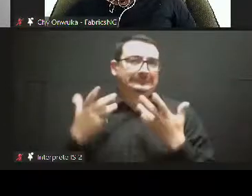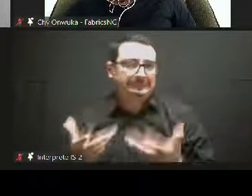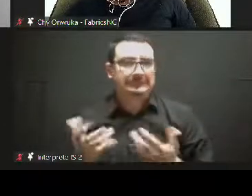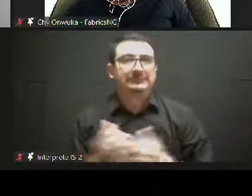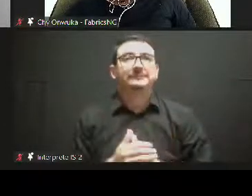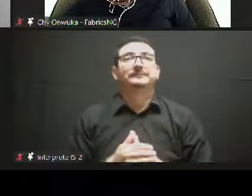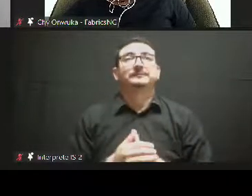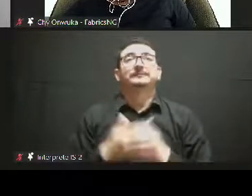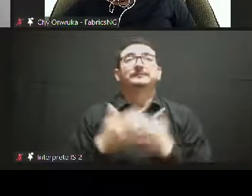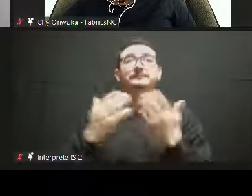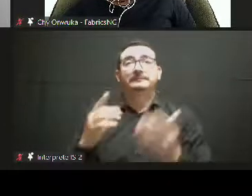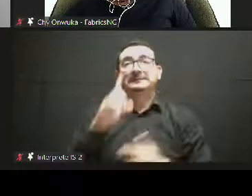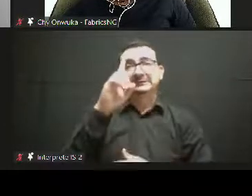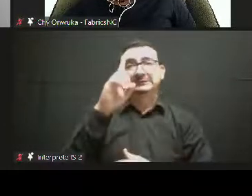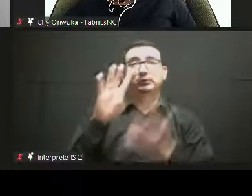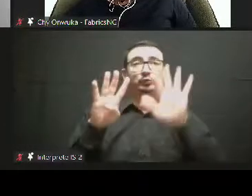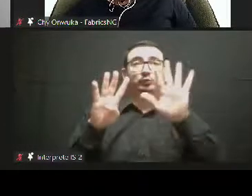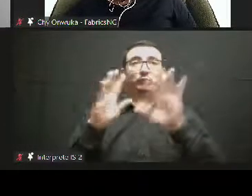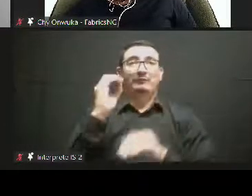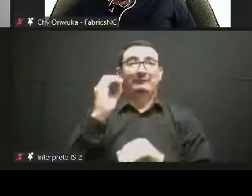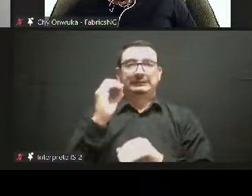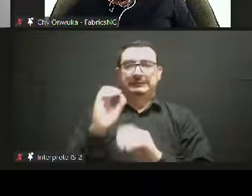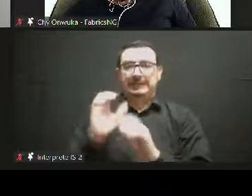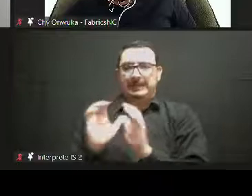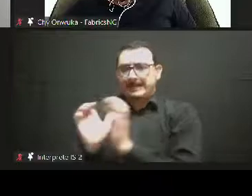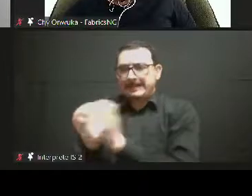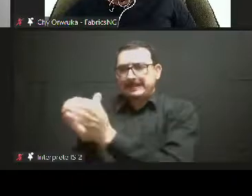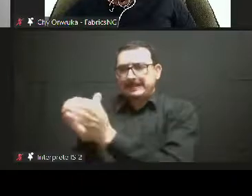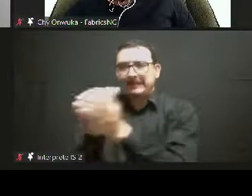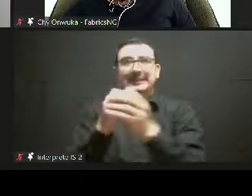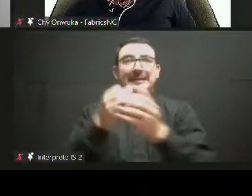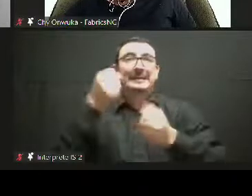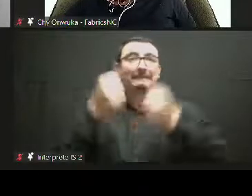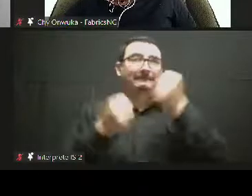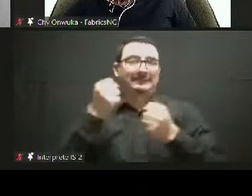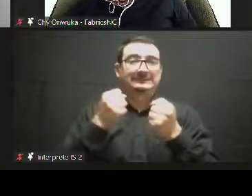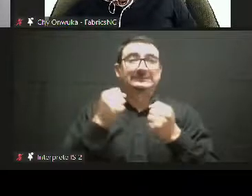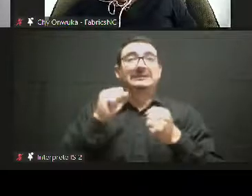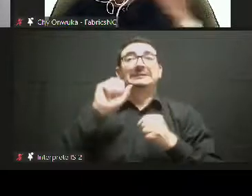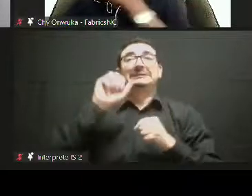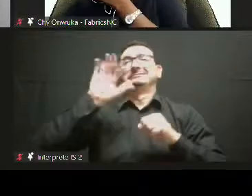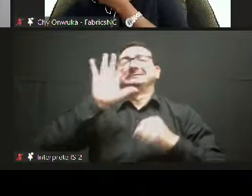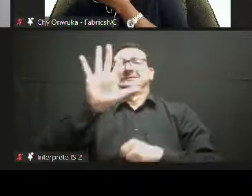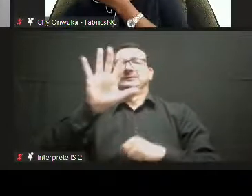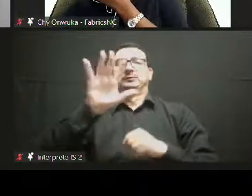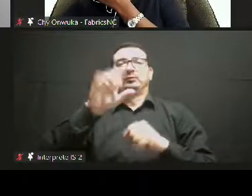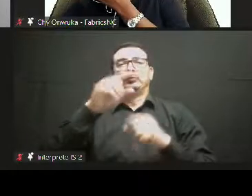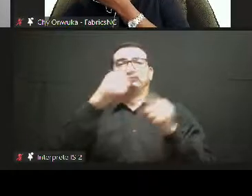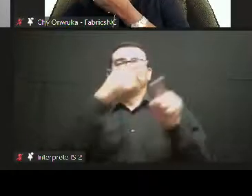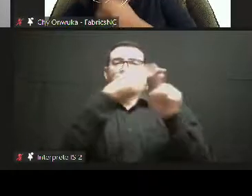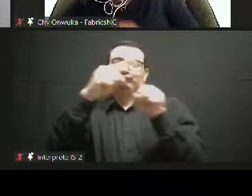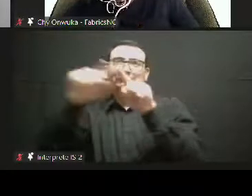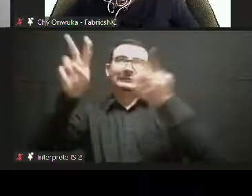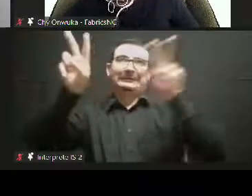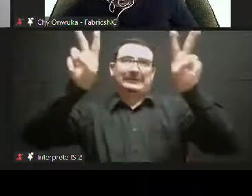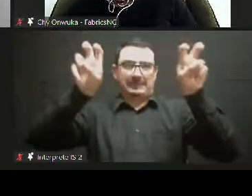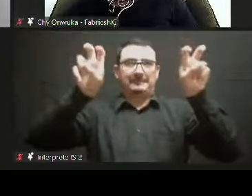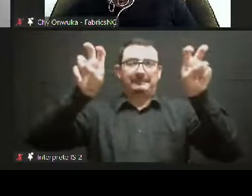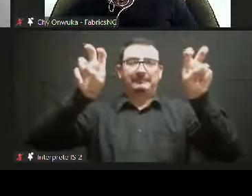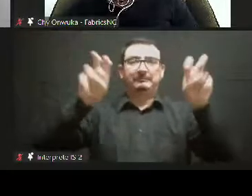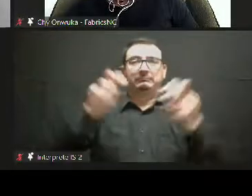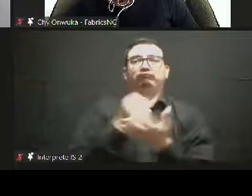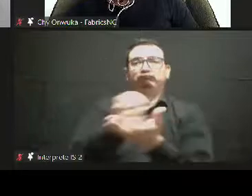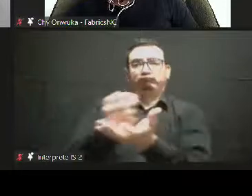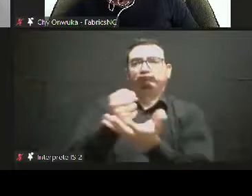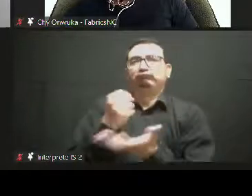providing financing from seed financing to growth financing in numerous models. We are not restricted